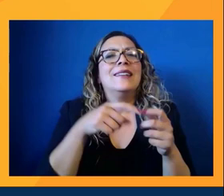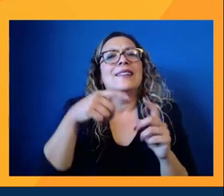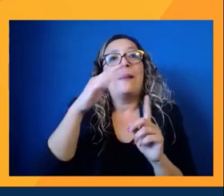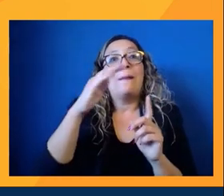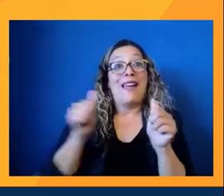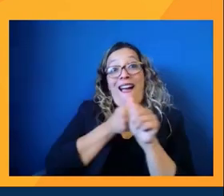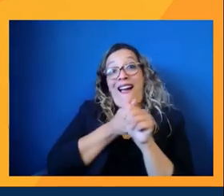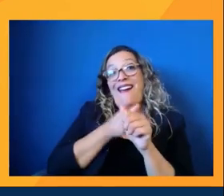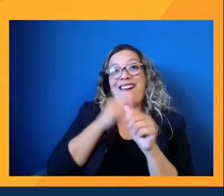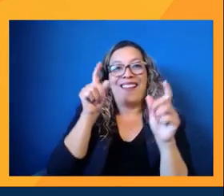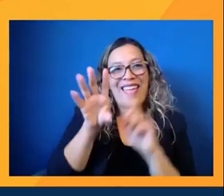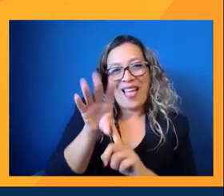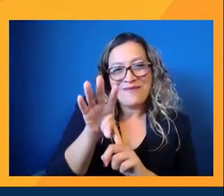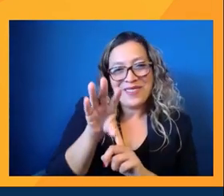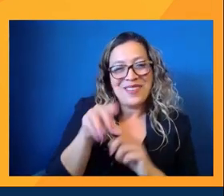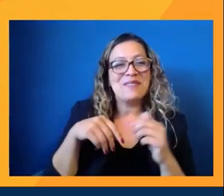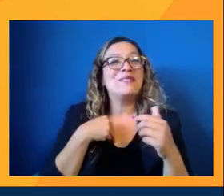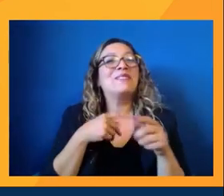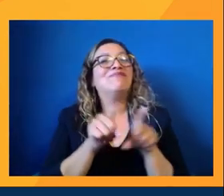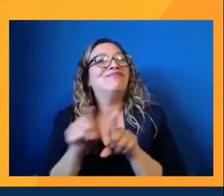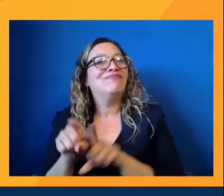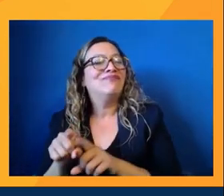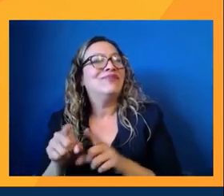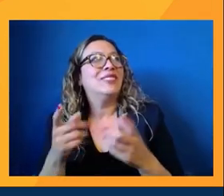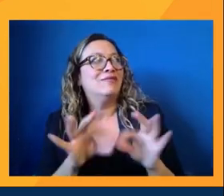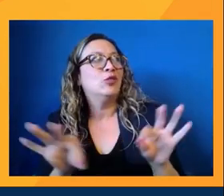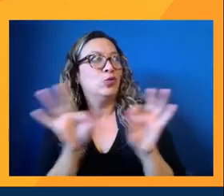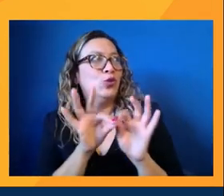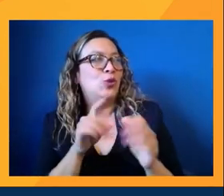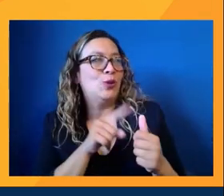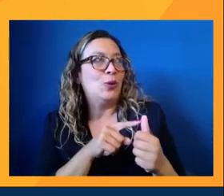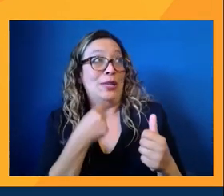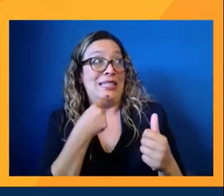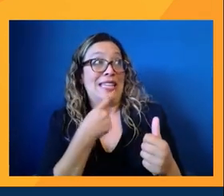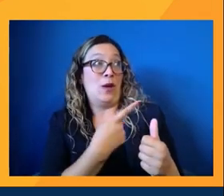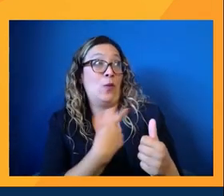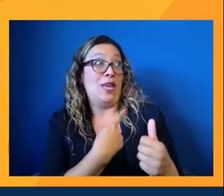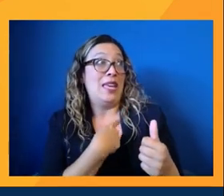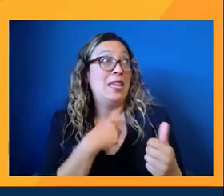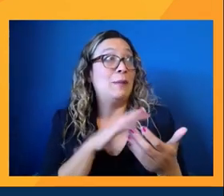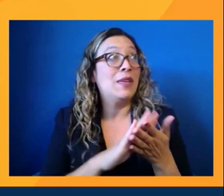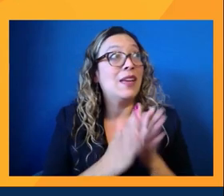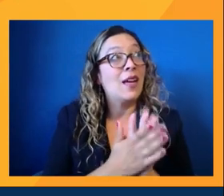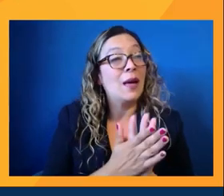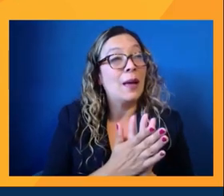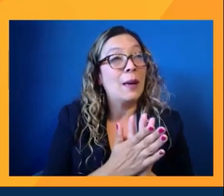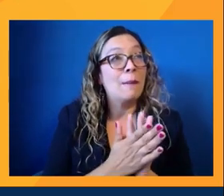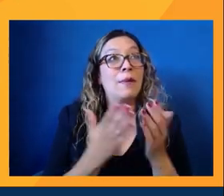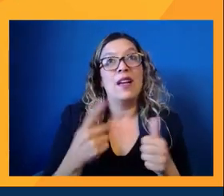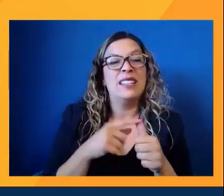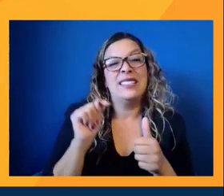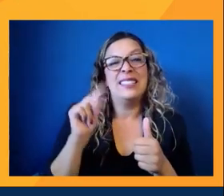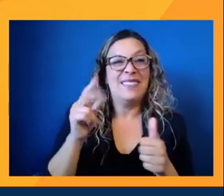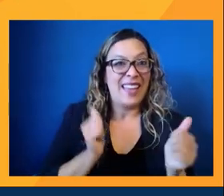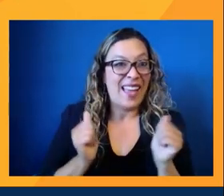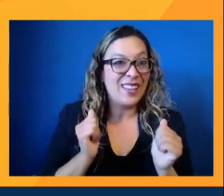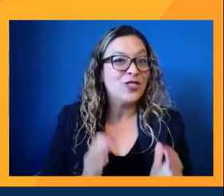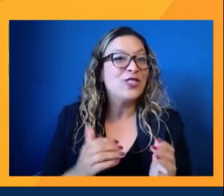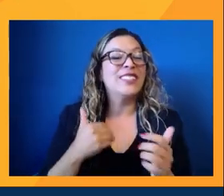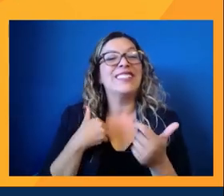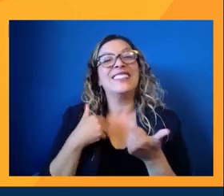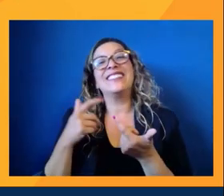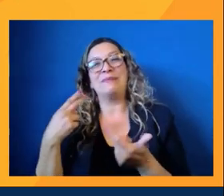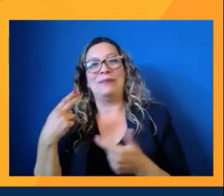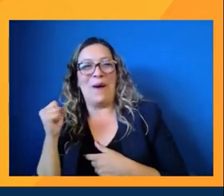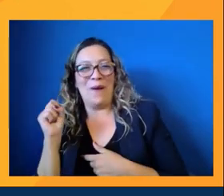extremely crucial. We become, I say we, like you're a movie star, TV actress. I'm a TV host. But in front of